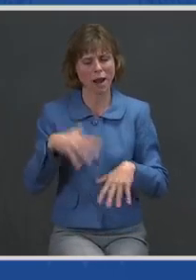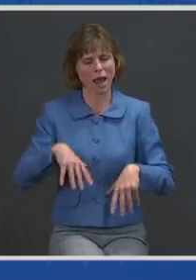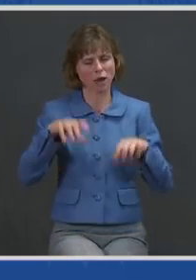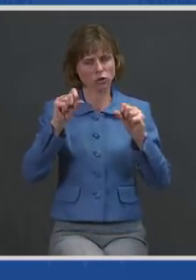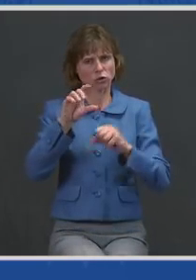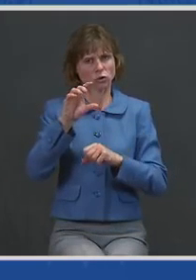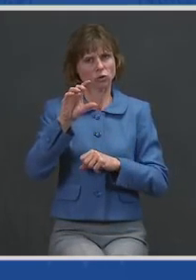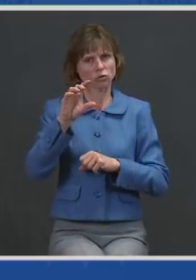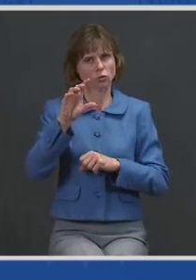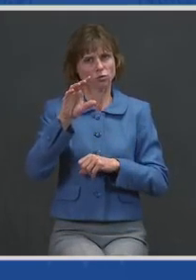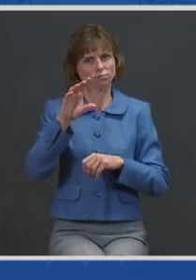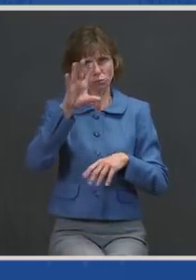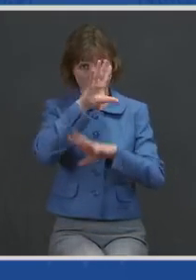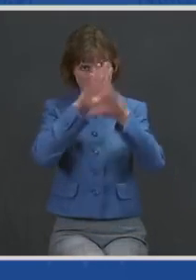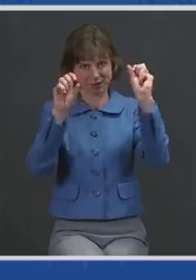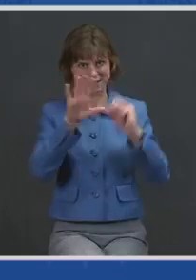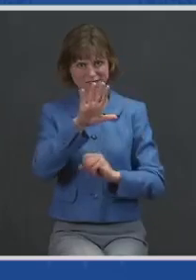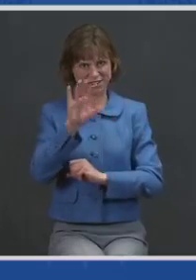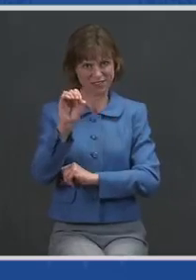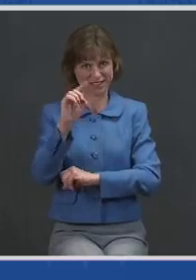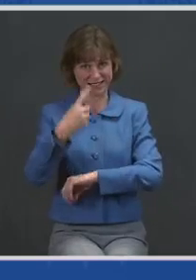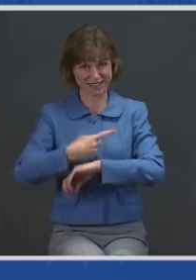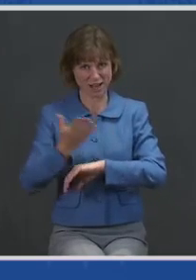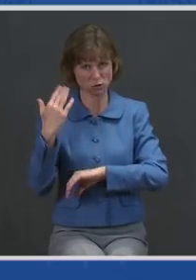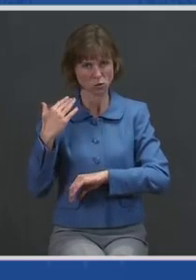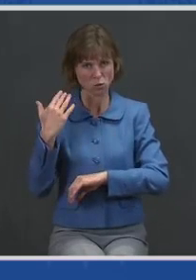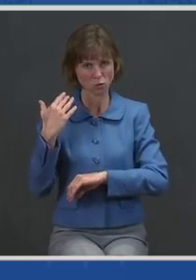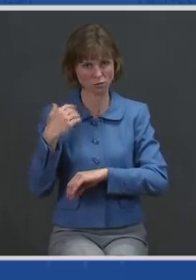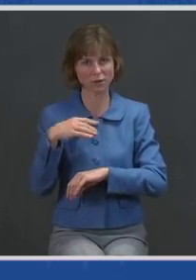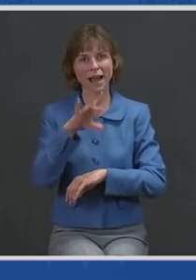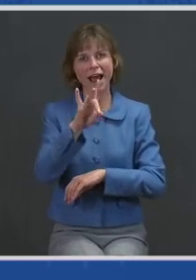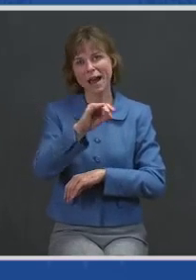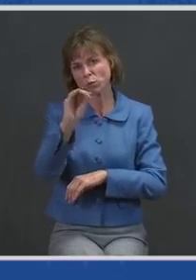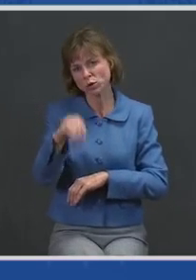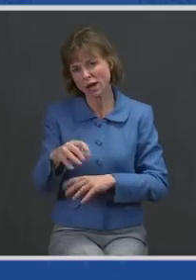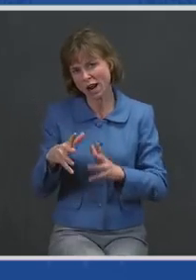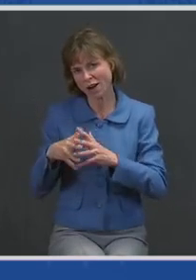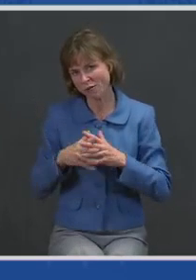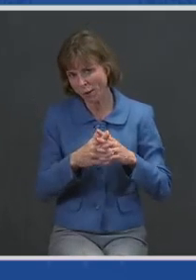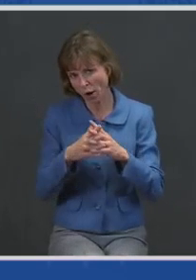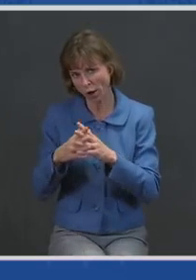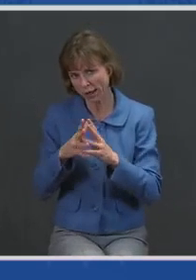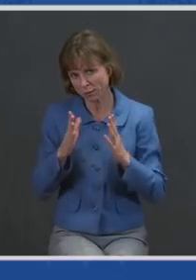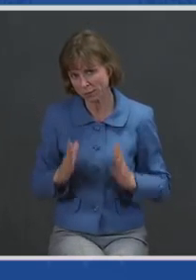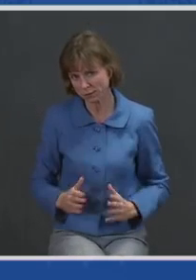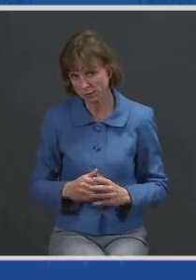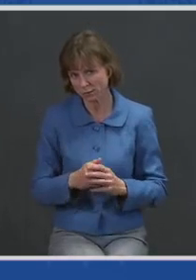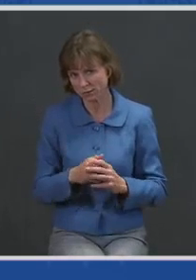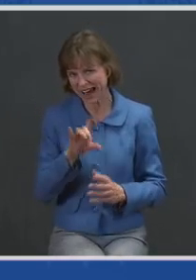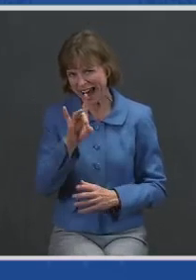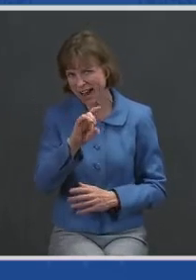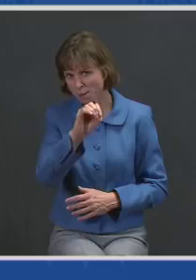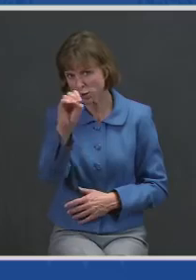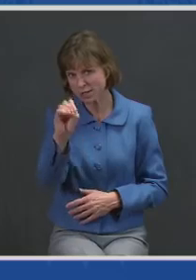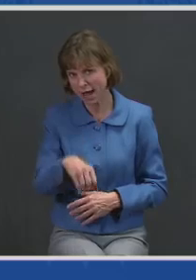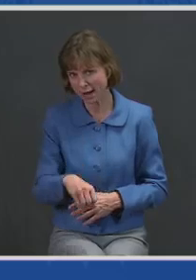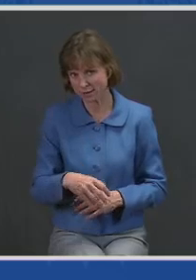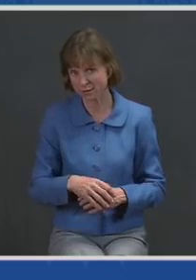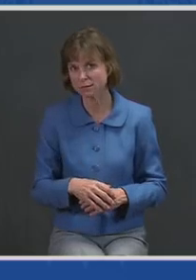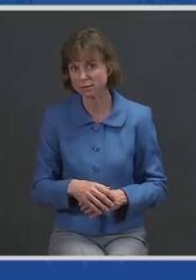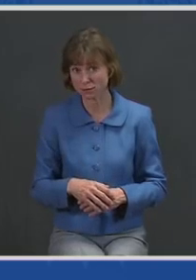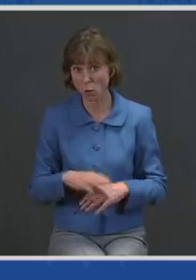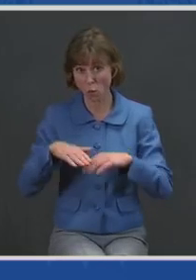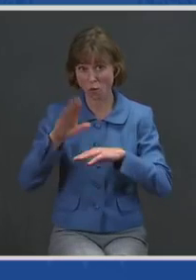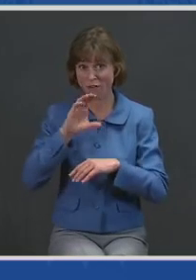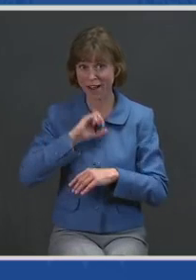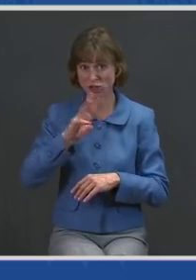only 8 percent of Americans after months – only 8 percent of those over the age of 65